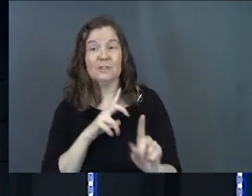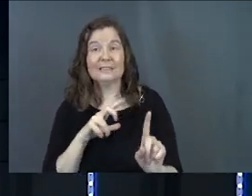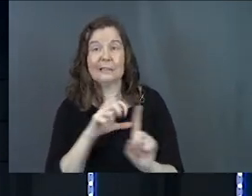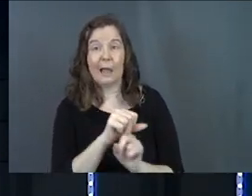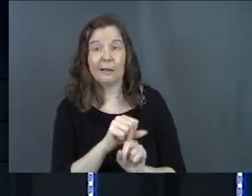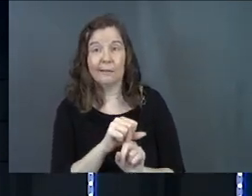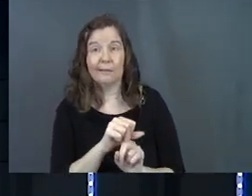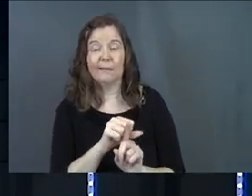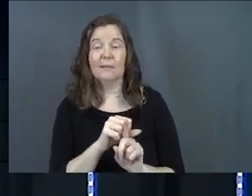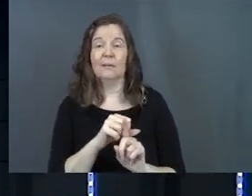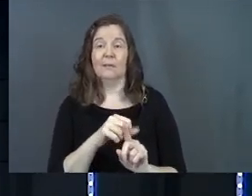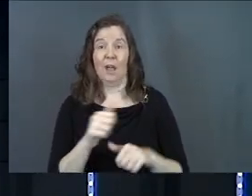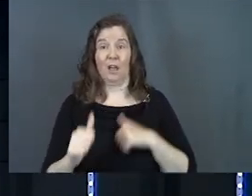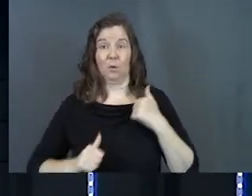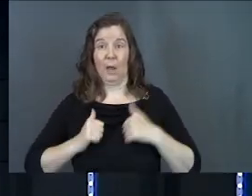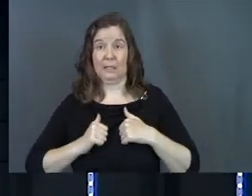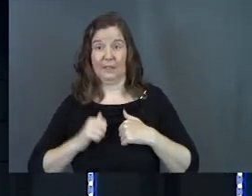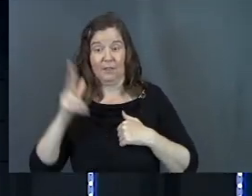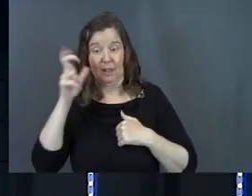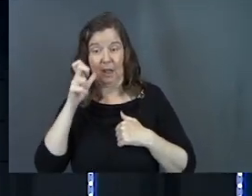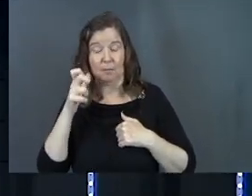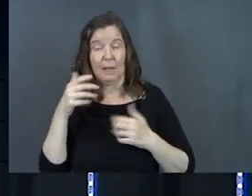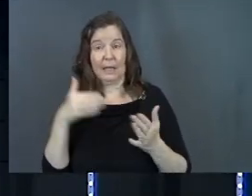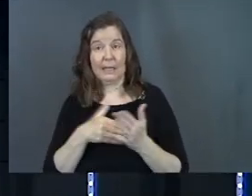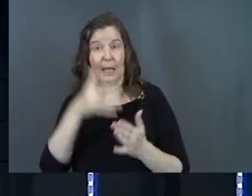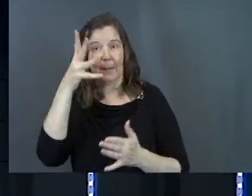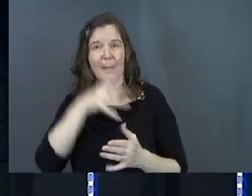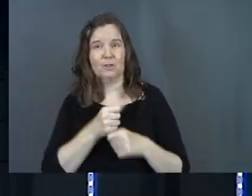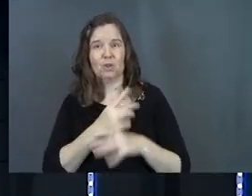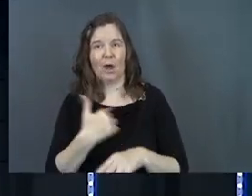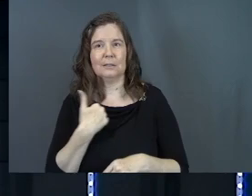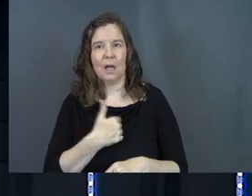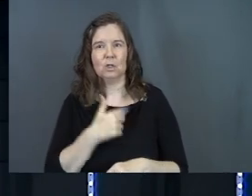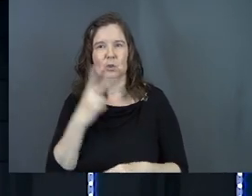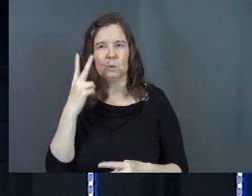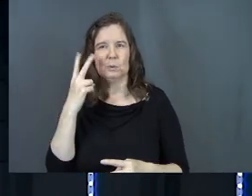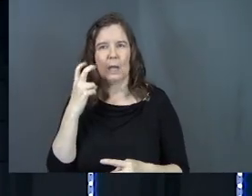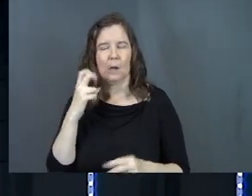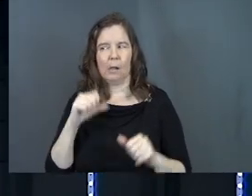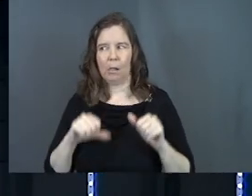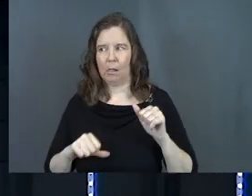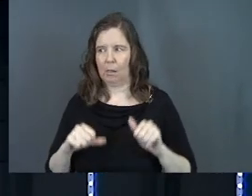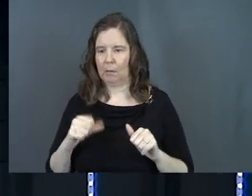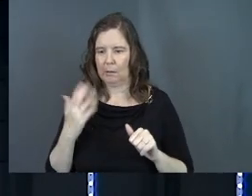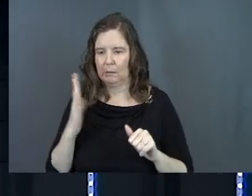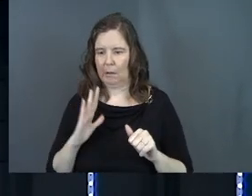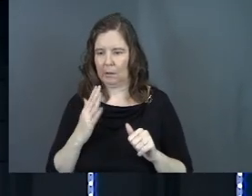aggressively of the enemy against mankind is to cause us to doubt God's word.